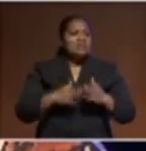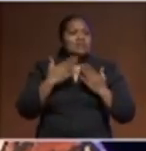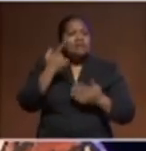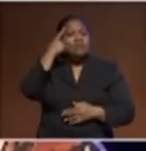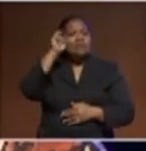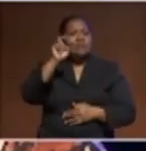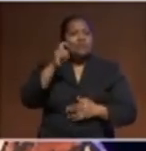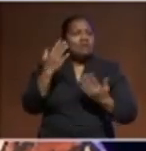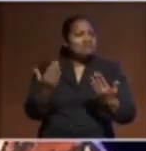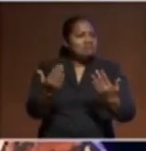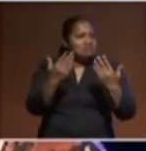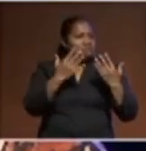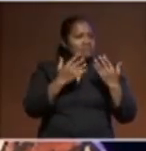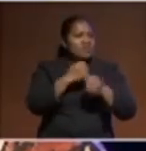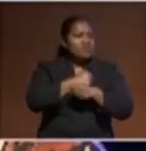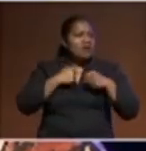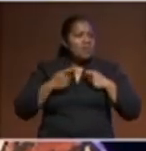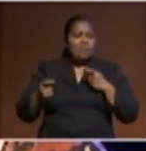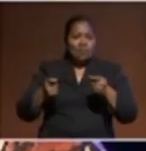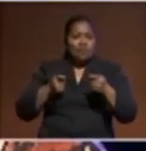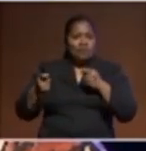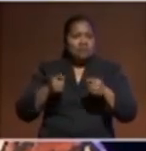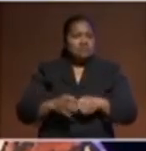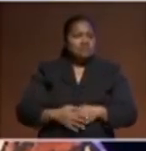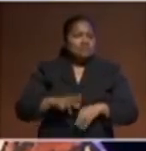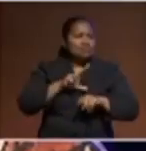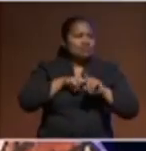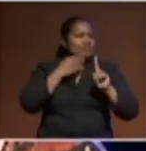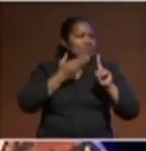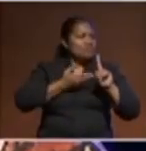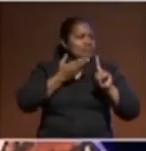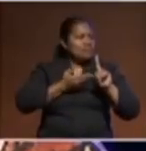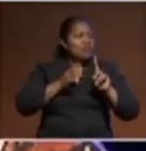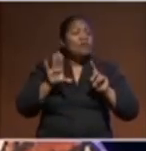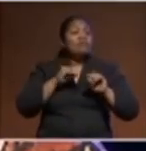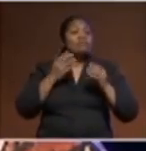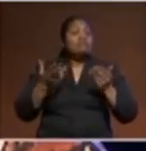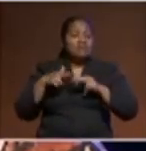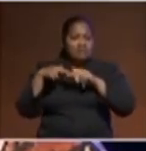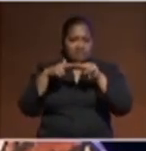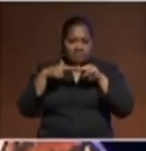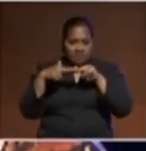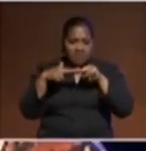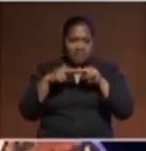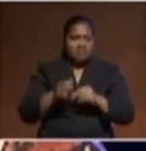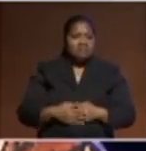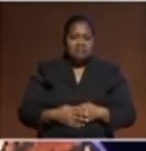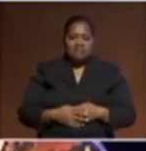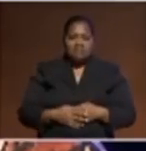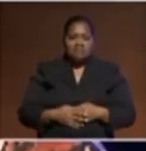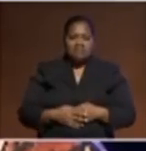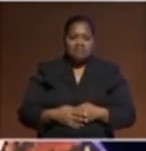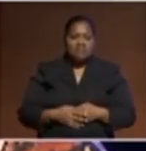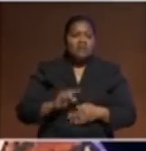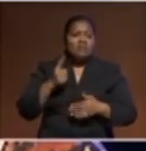our moderator, Dr. Audrey Amua, who's from Fiji but lost to Samoa by way of a marriage